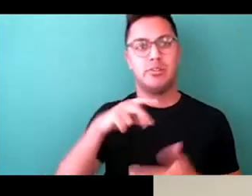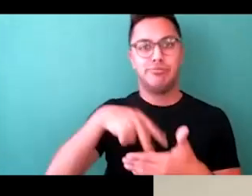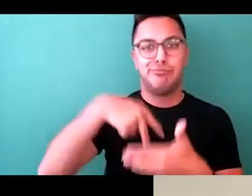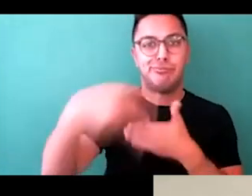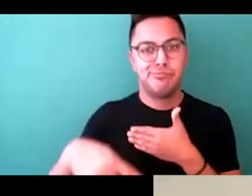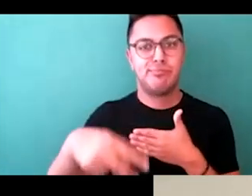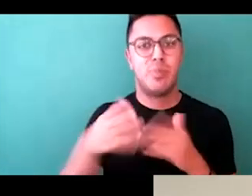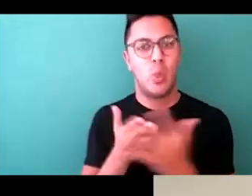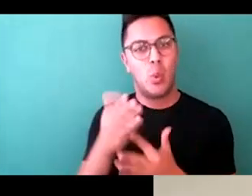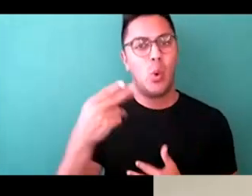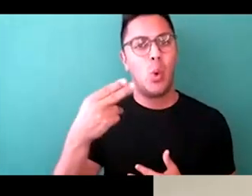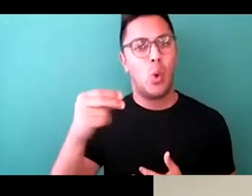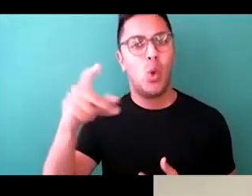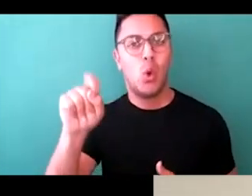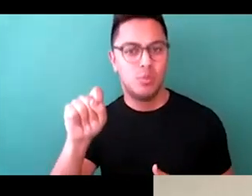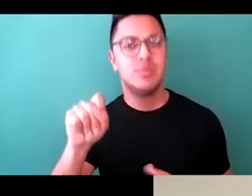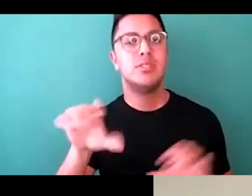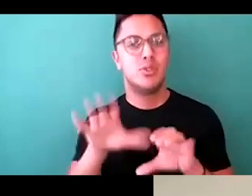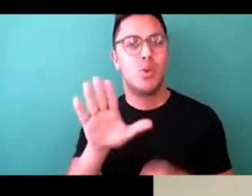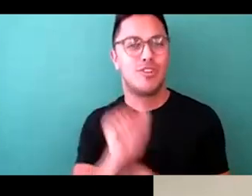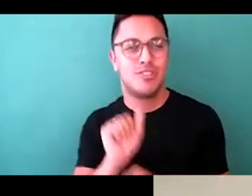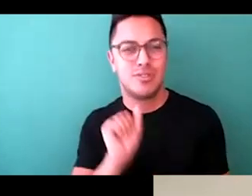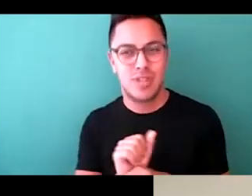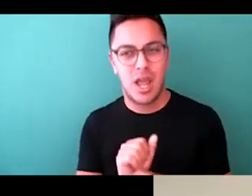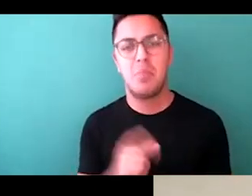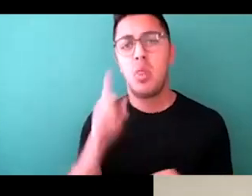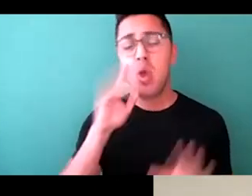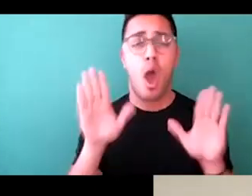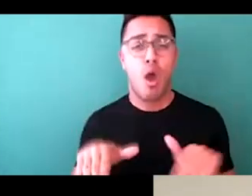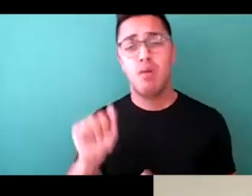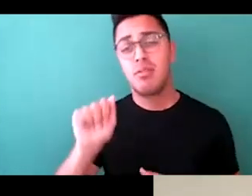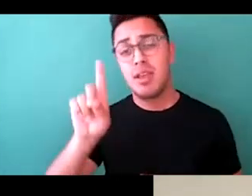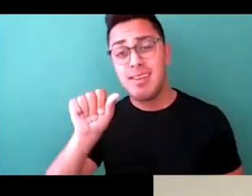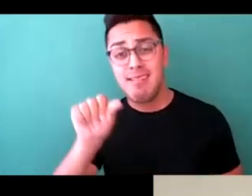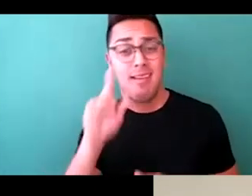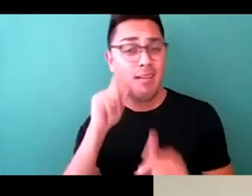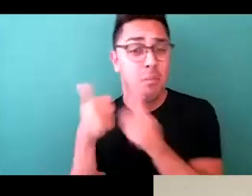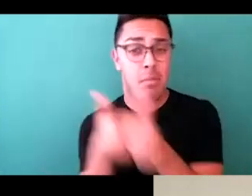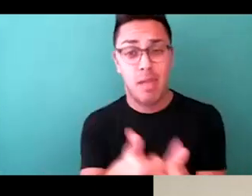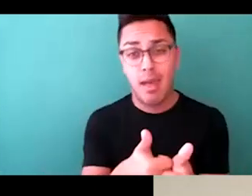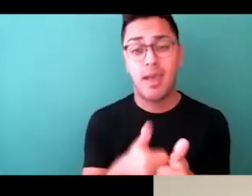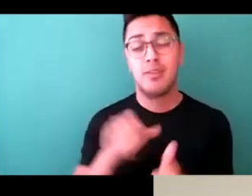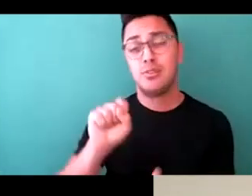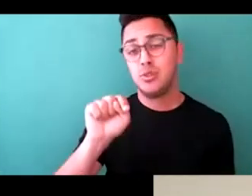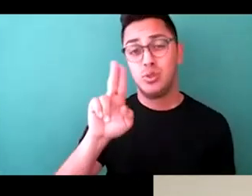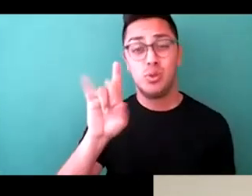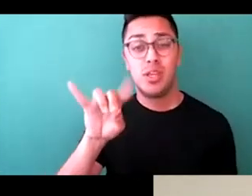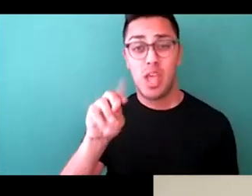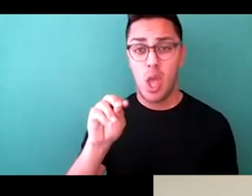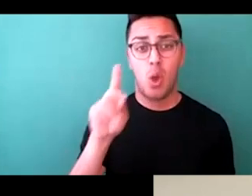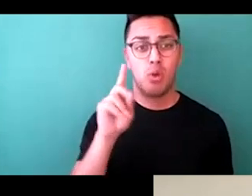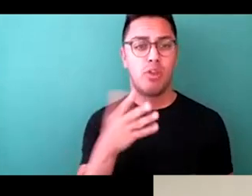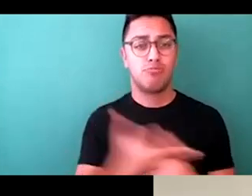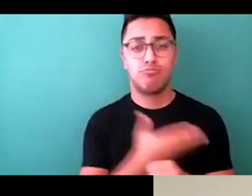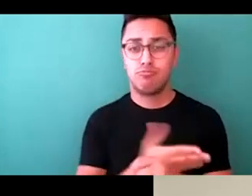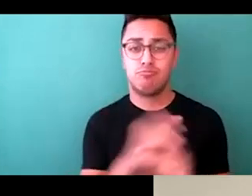clients think that, oh, you know, it's an ADA compliant studio. They're up to date somehow. We're good.